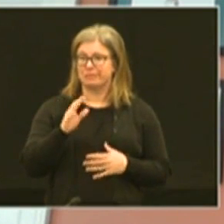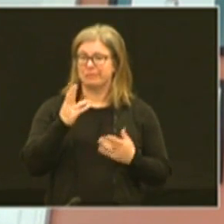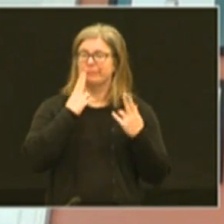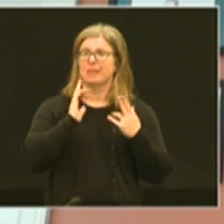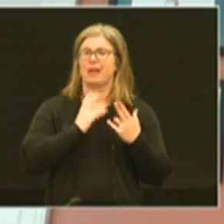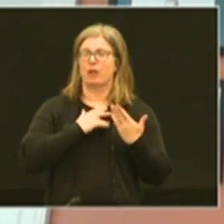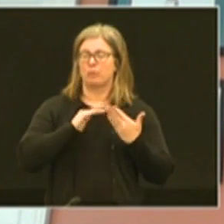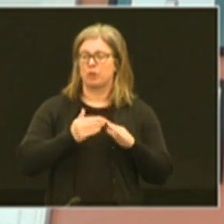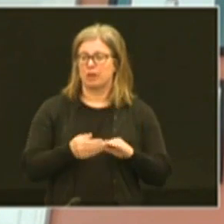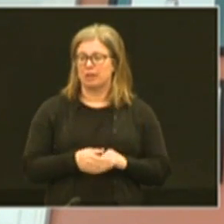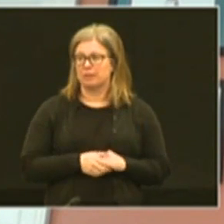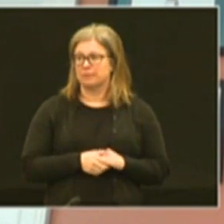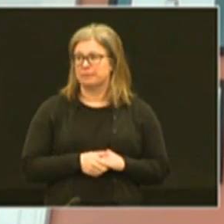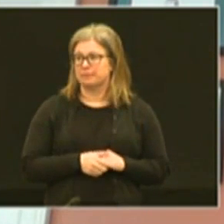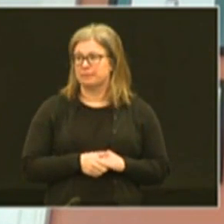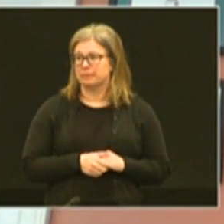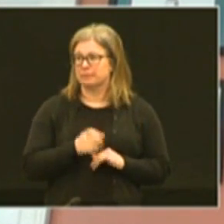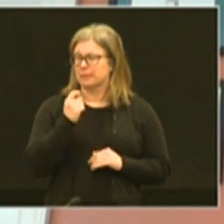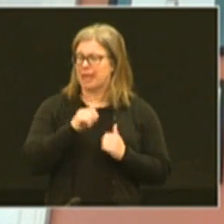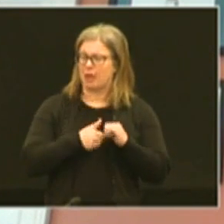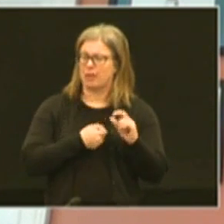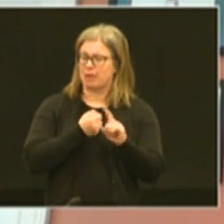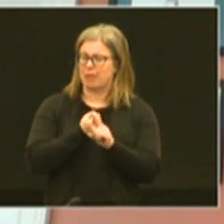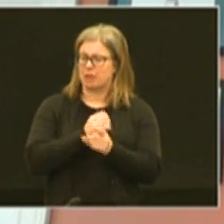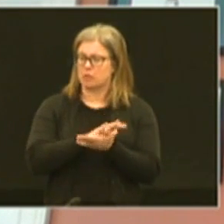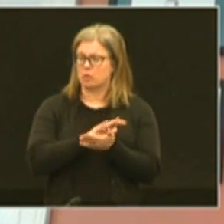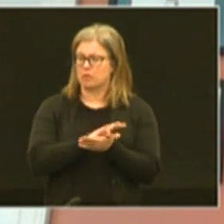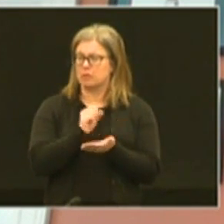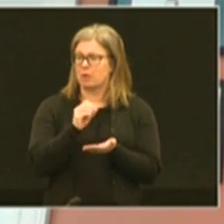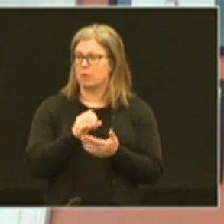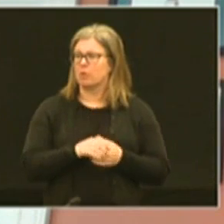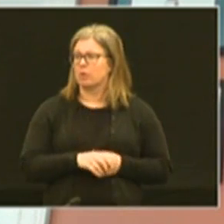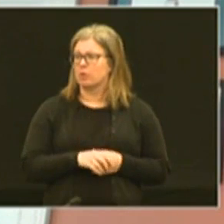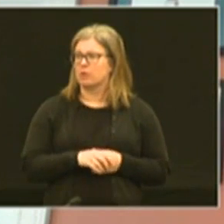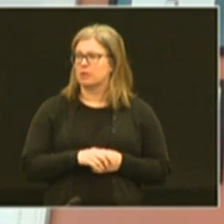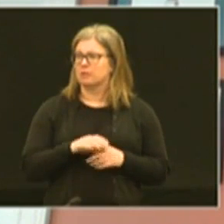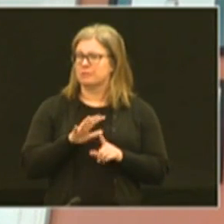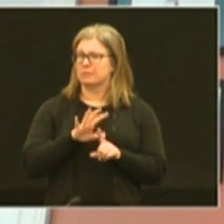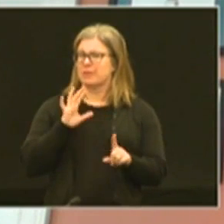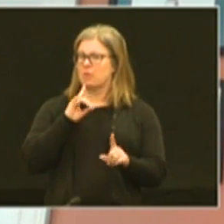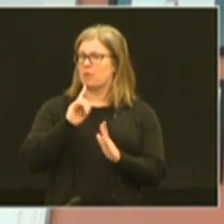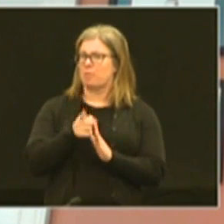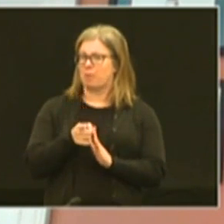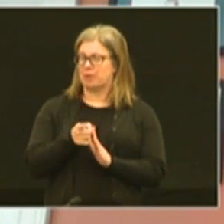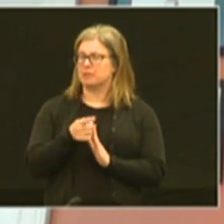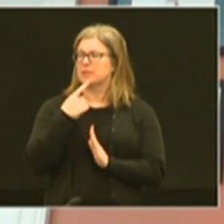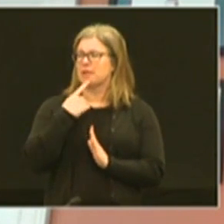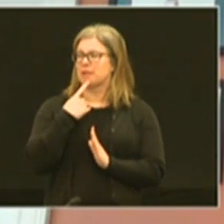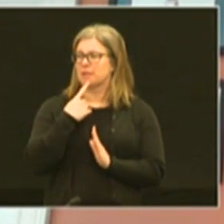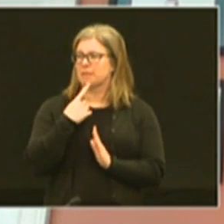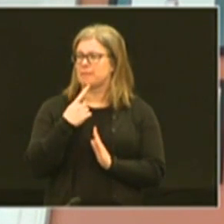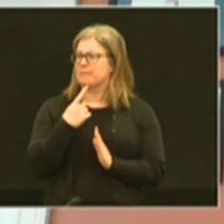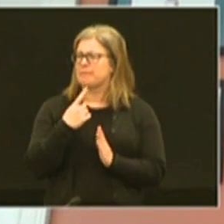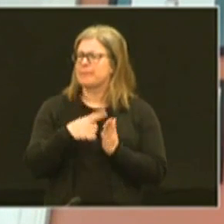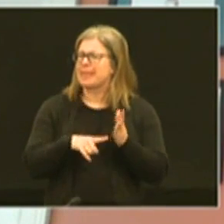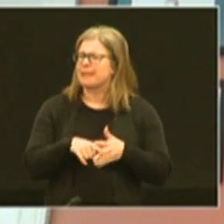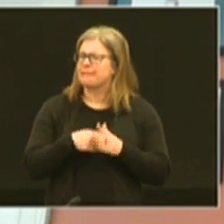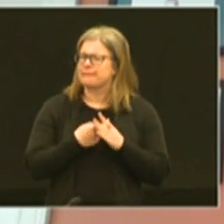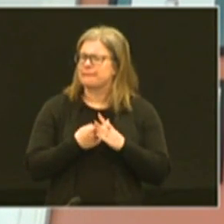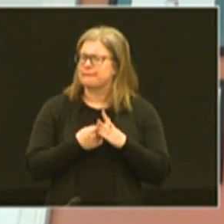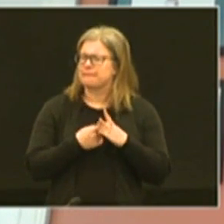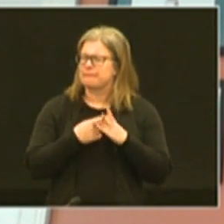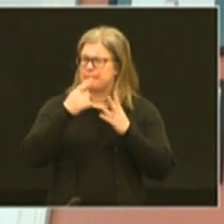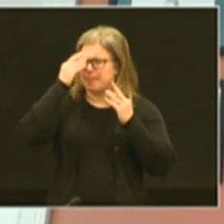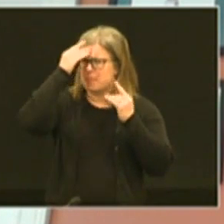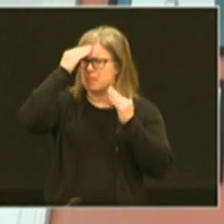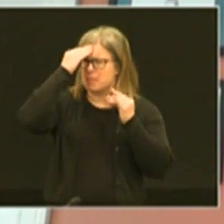our community. You're saying how does that impact our school? So let's step back for a moment and say what started going through all